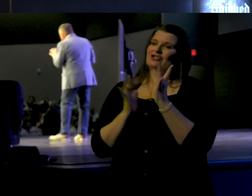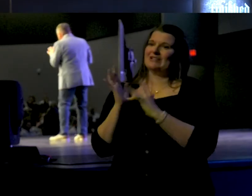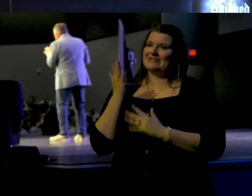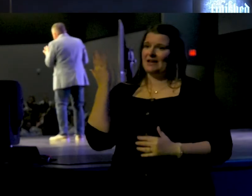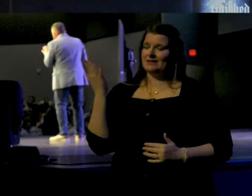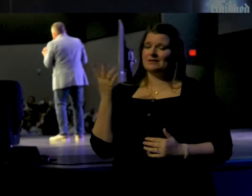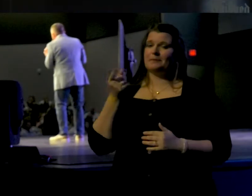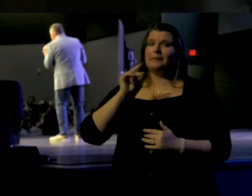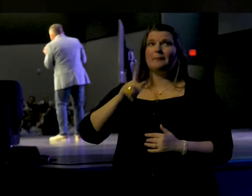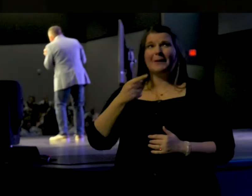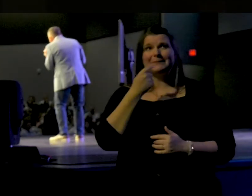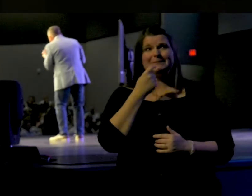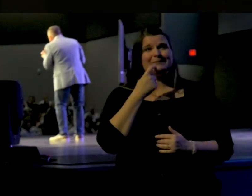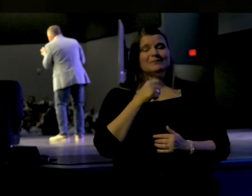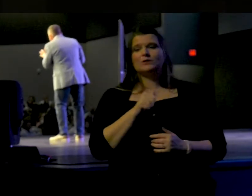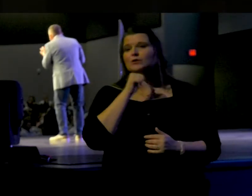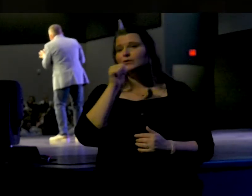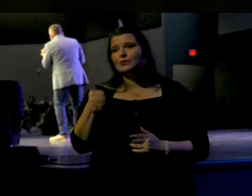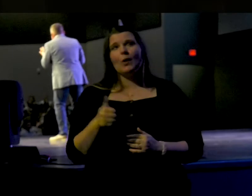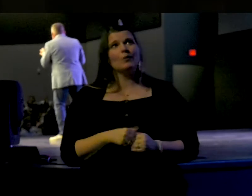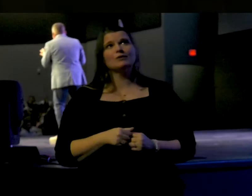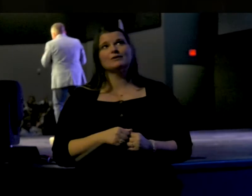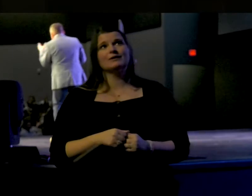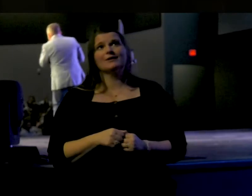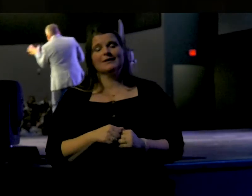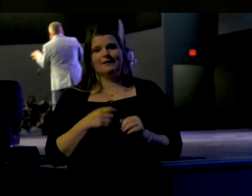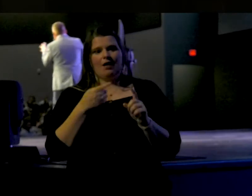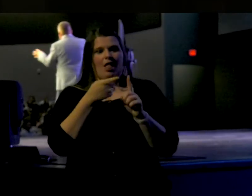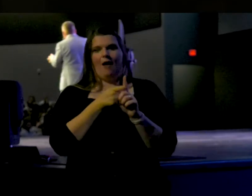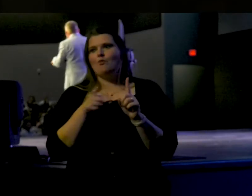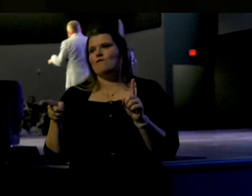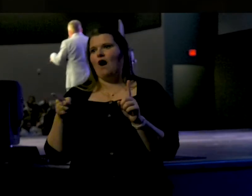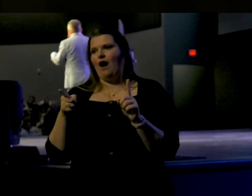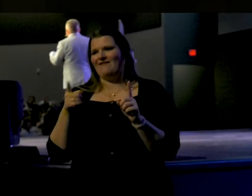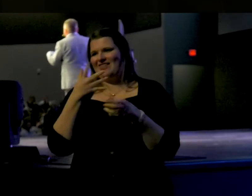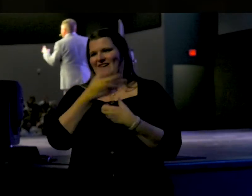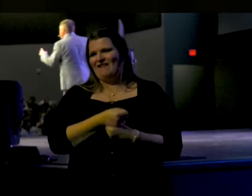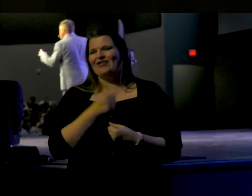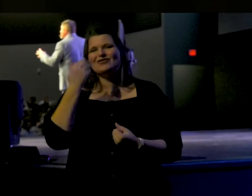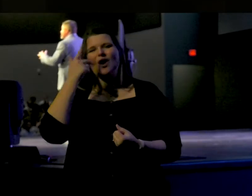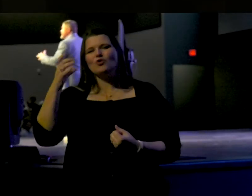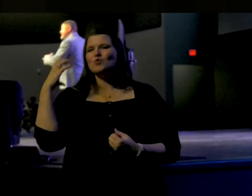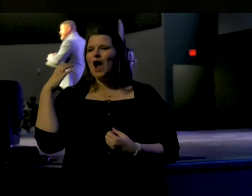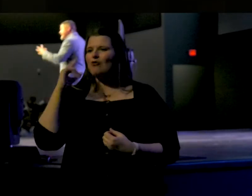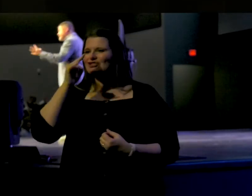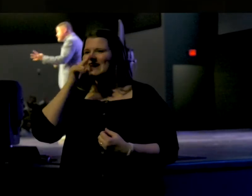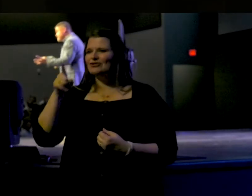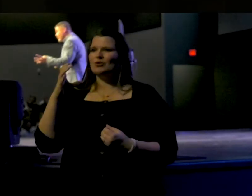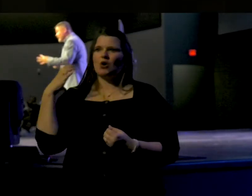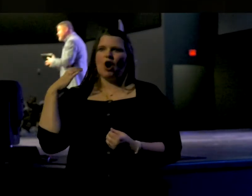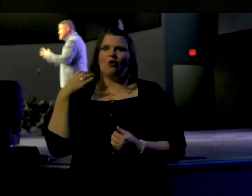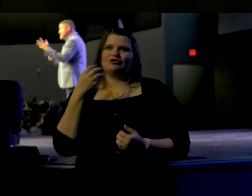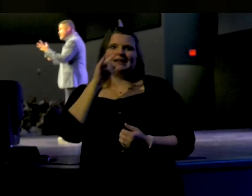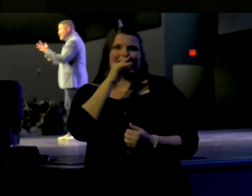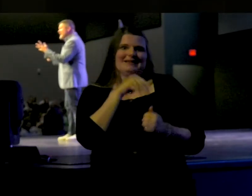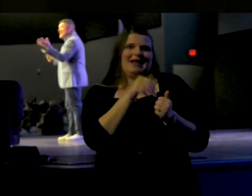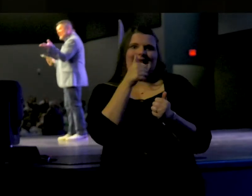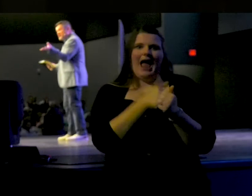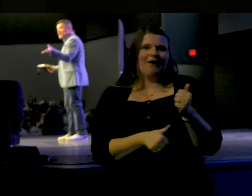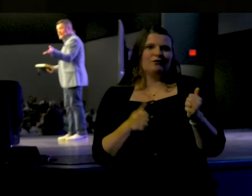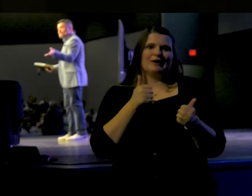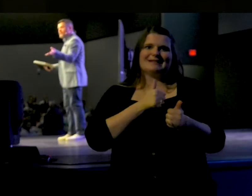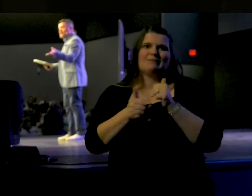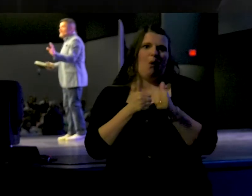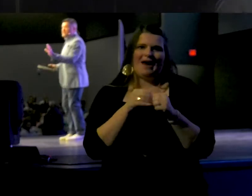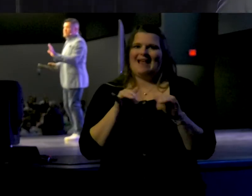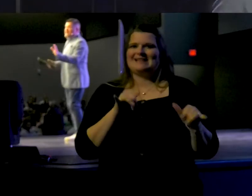Paul says, don't move off this faith. When you coach kids, you coach every kid in every sport the same way